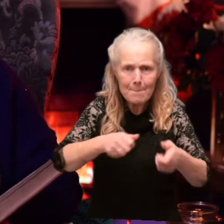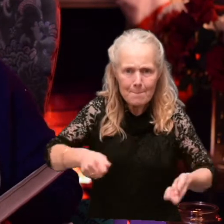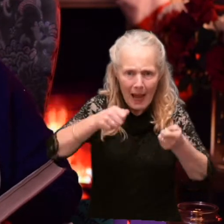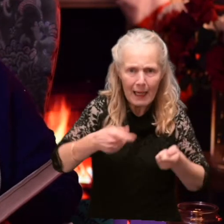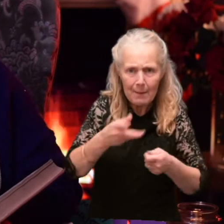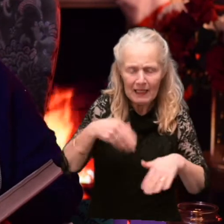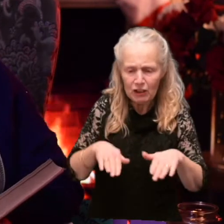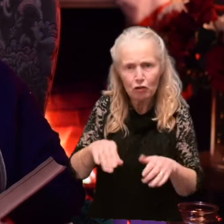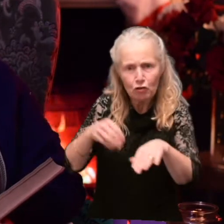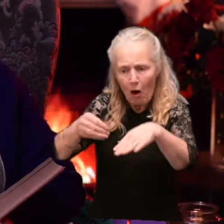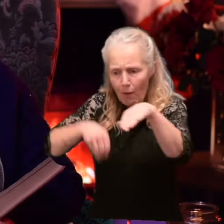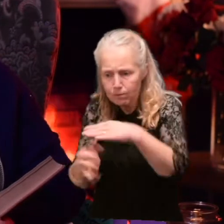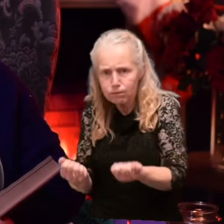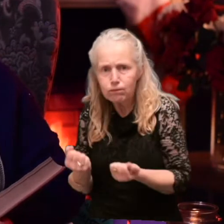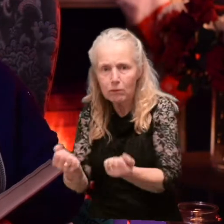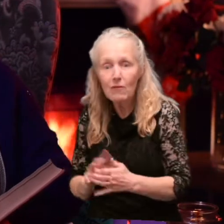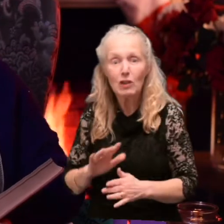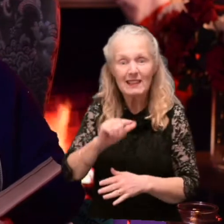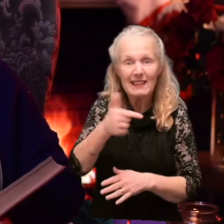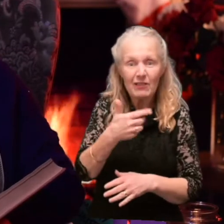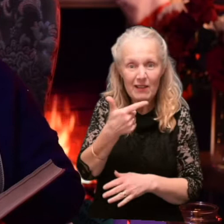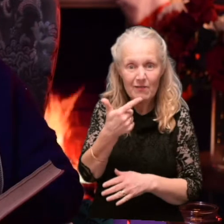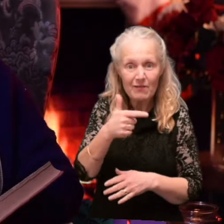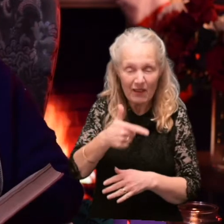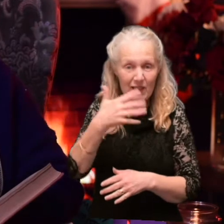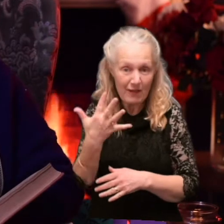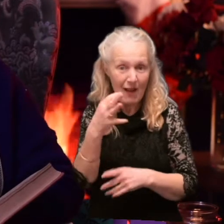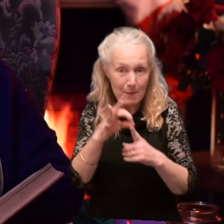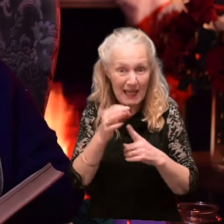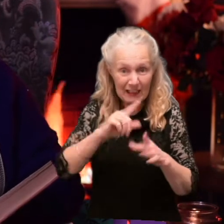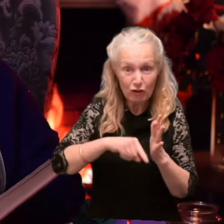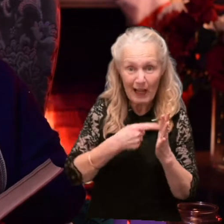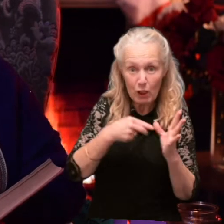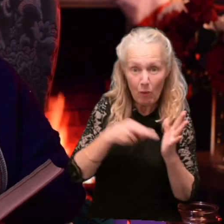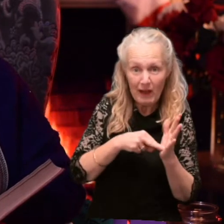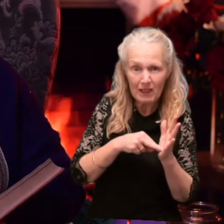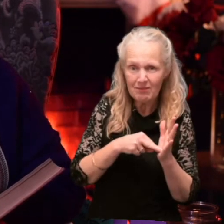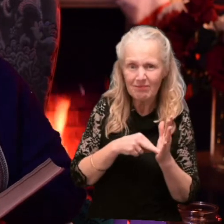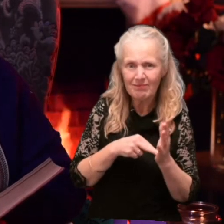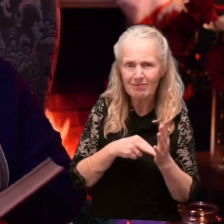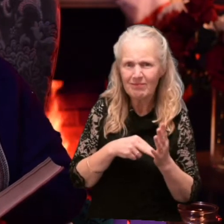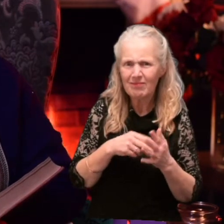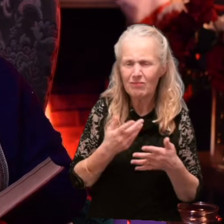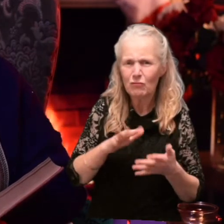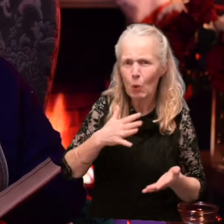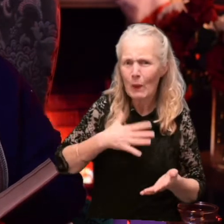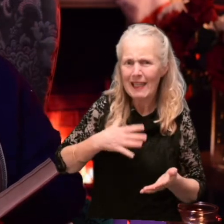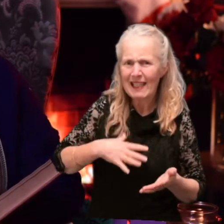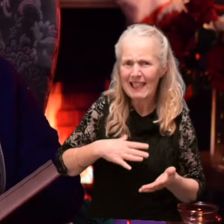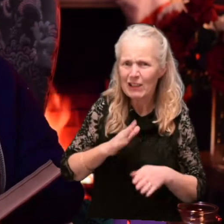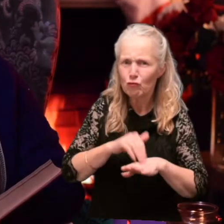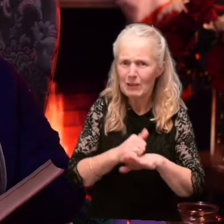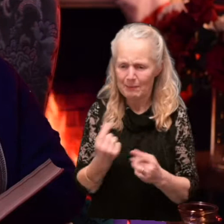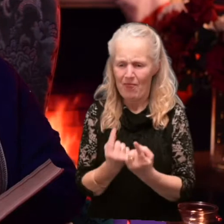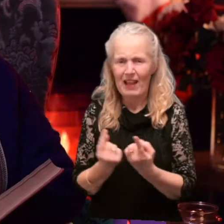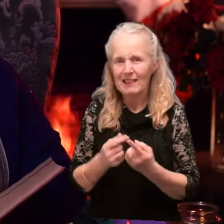after she picked it up for 75p in January. Not a lot of need for Christmas stock at the start of New